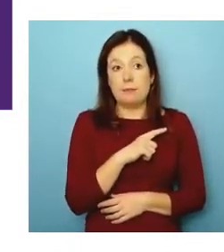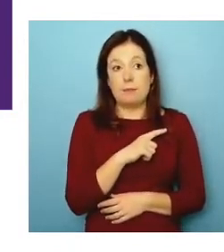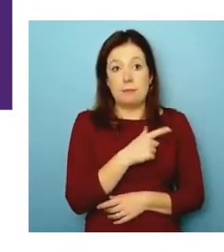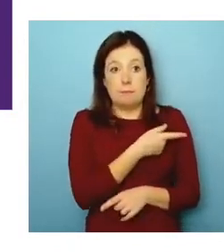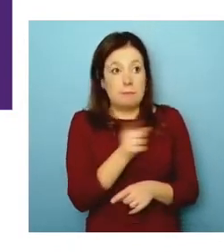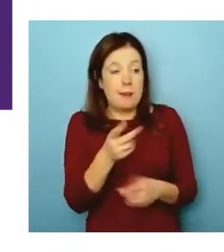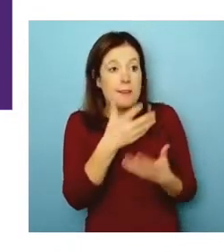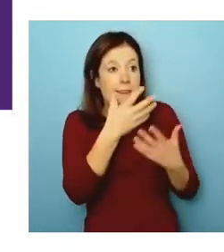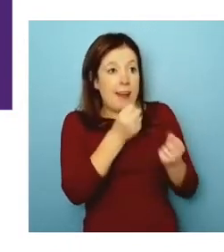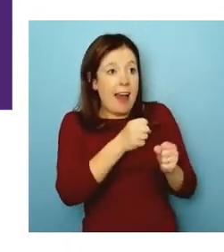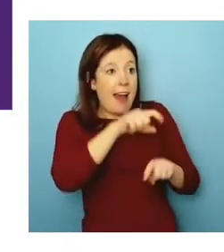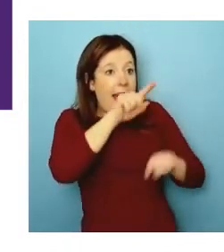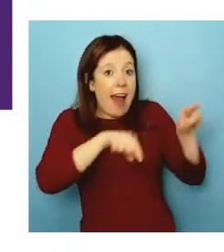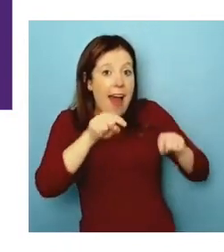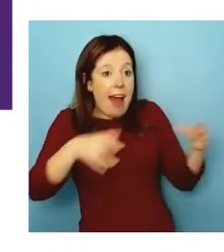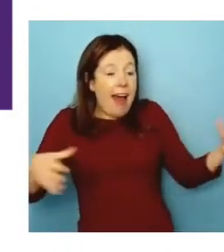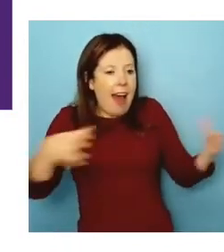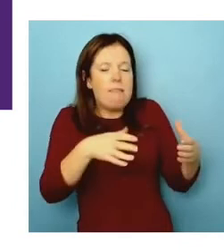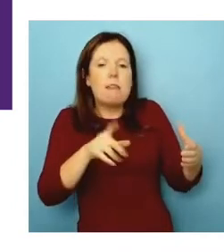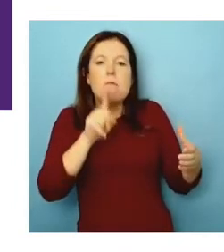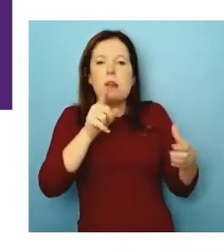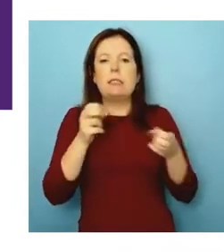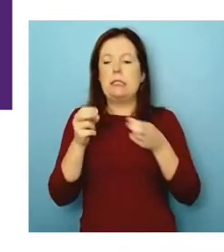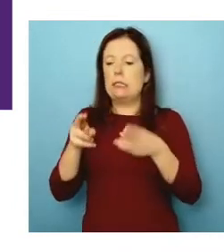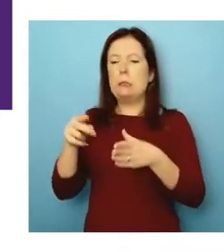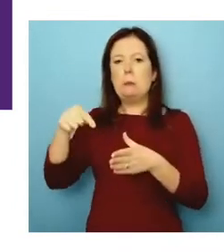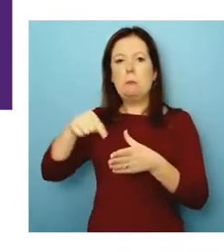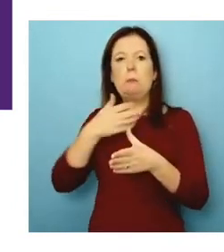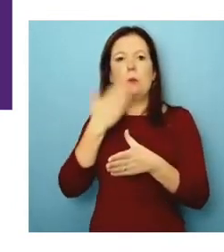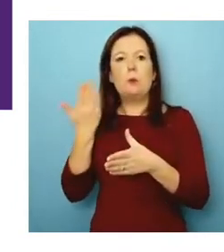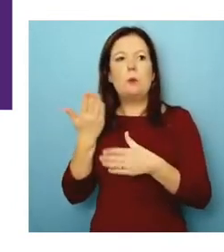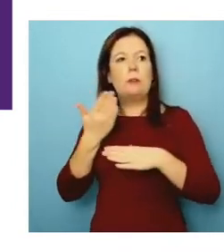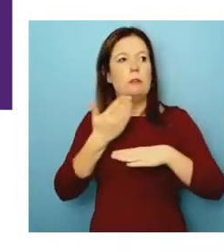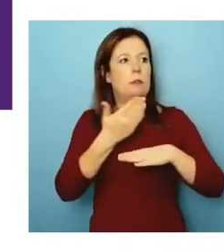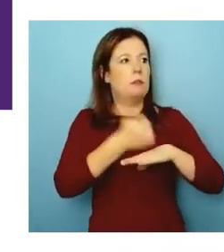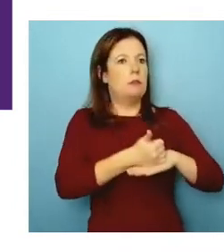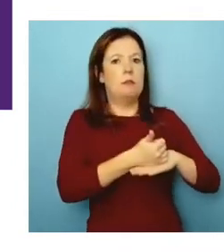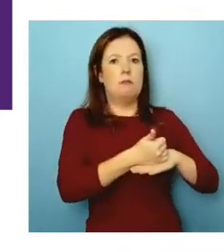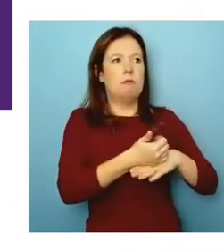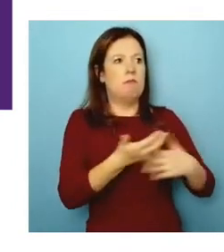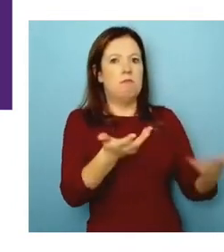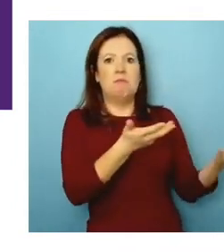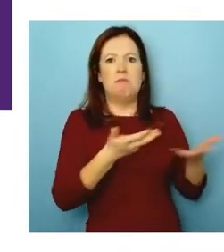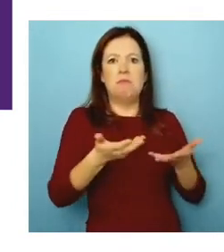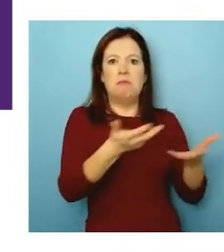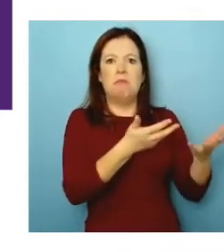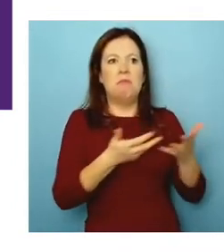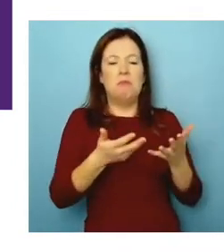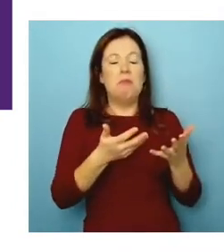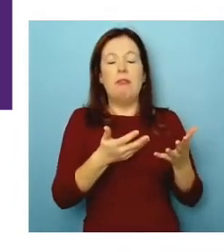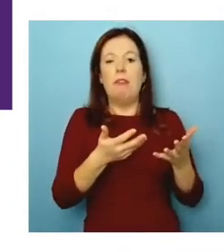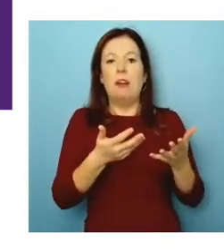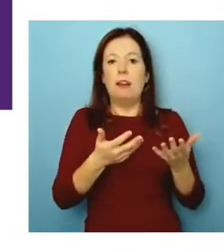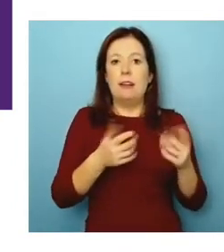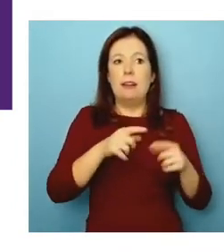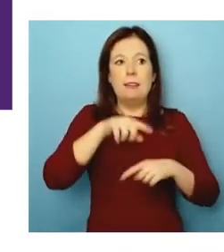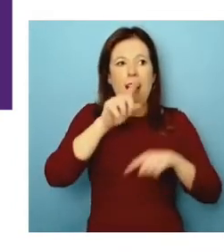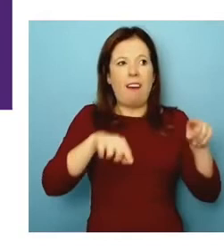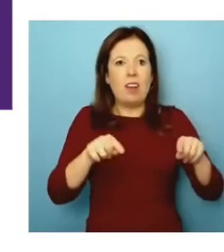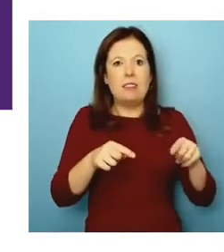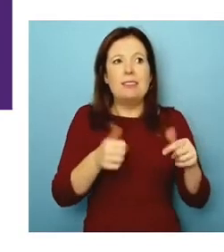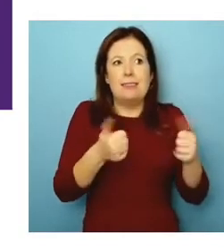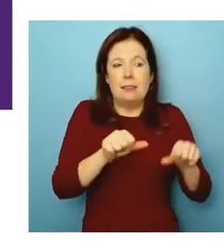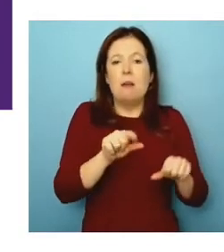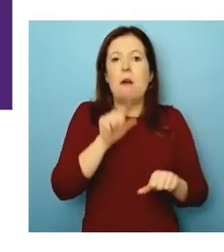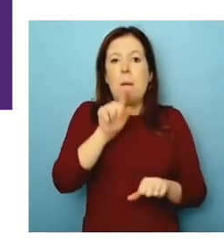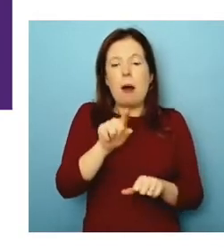there, but if you don't have a system for it, they're, they're there. And they, by fact, will, of course, increase the output and it will create more diversity. But actually